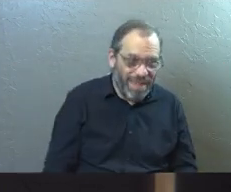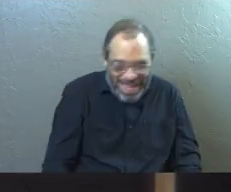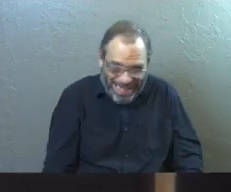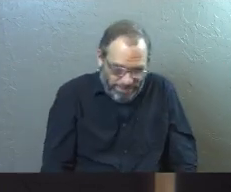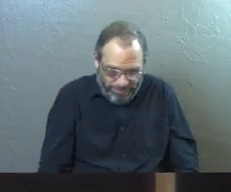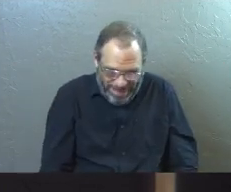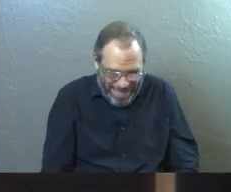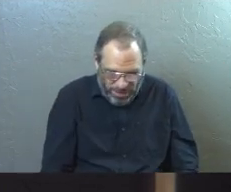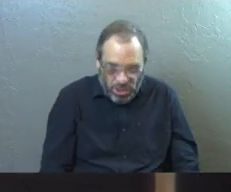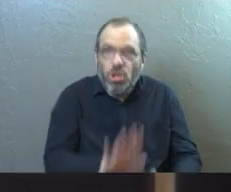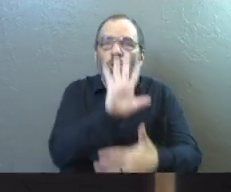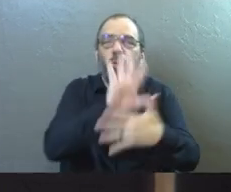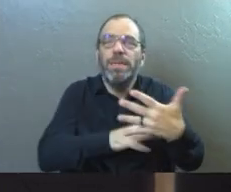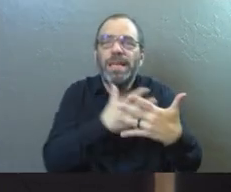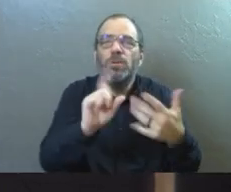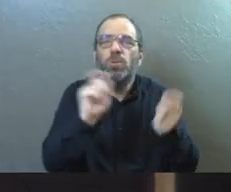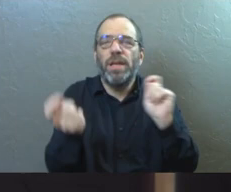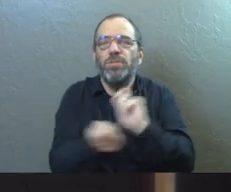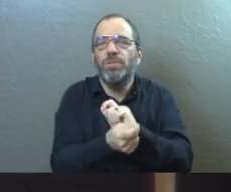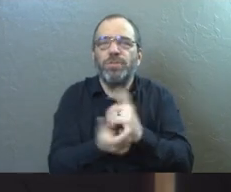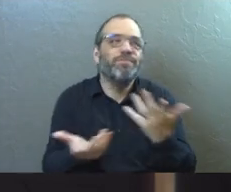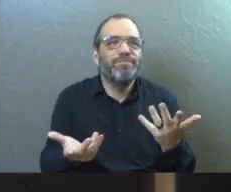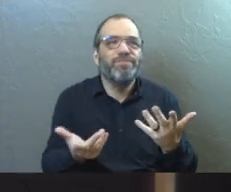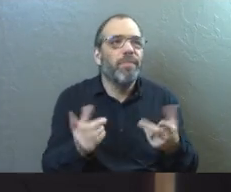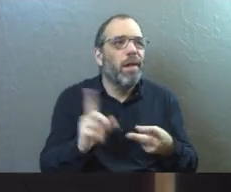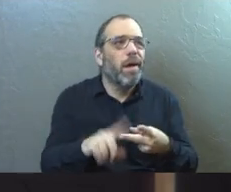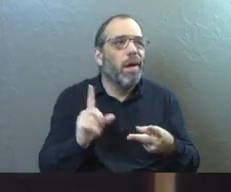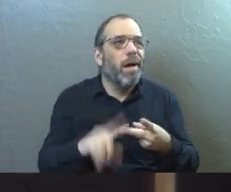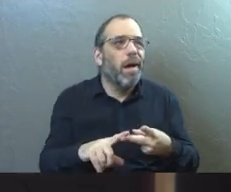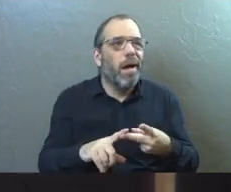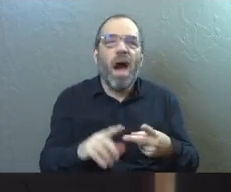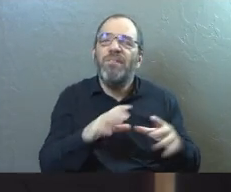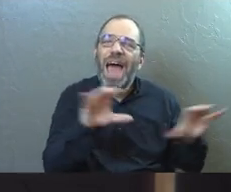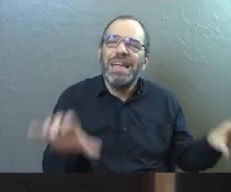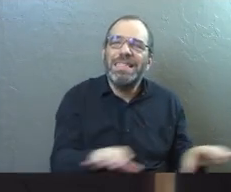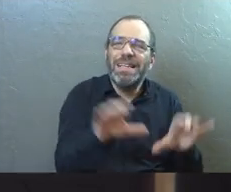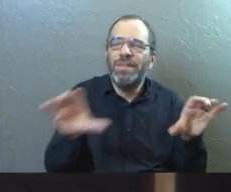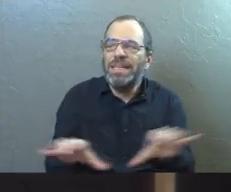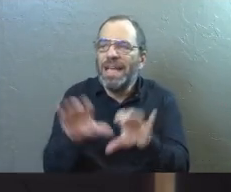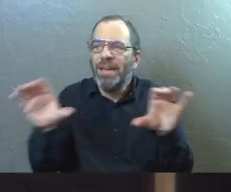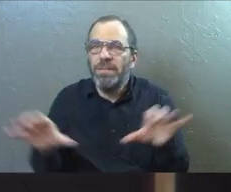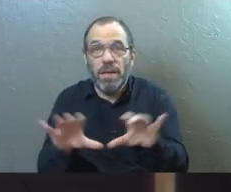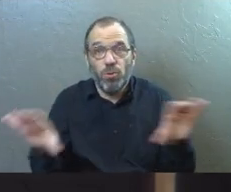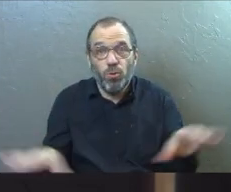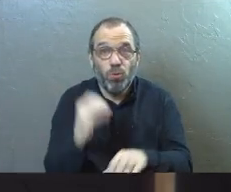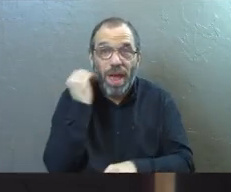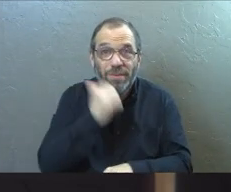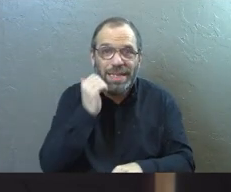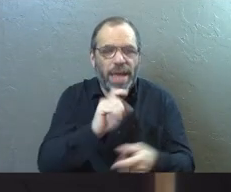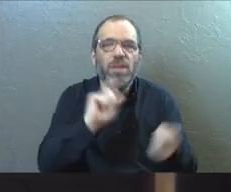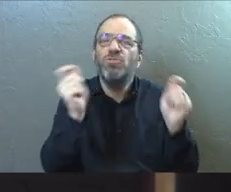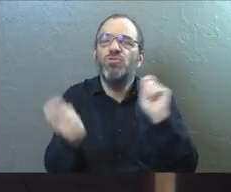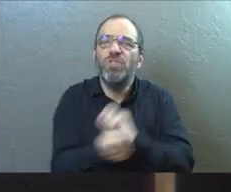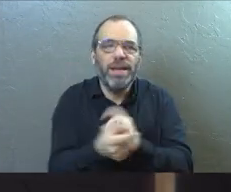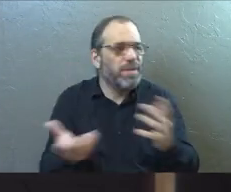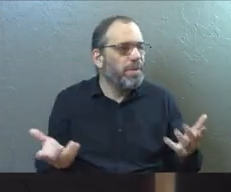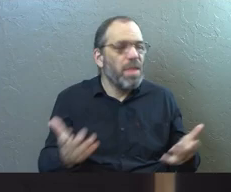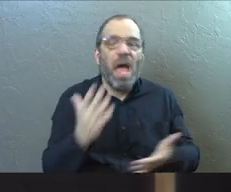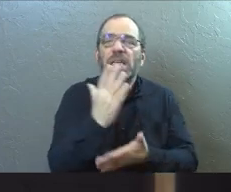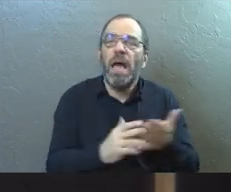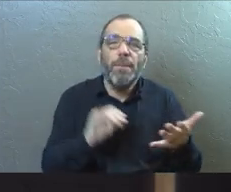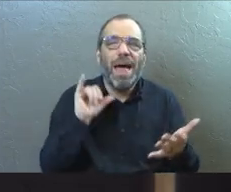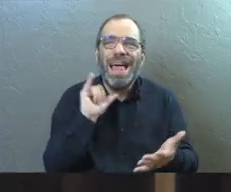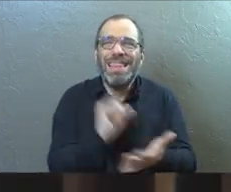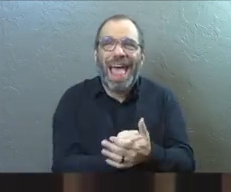It's just a change of your schedule. It's a change of the types of activities that you do on a regular basis. There are certain